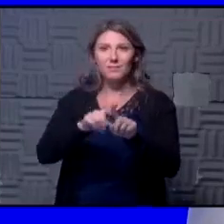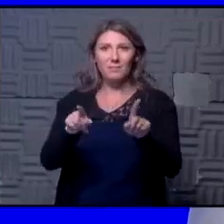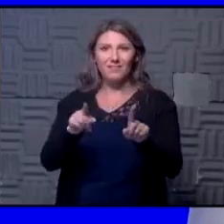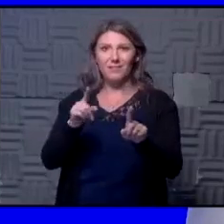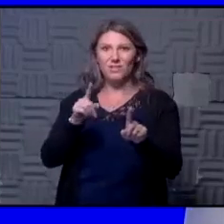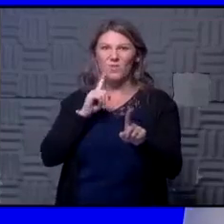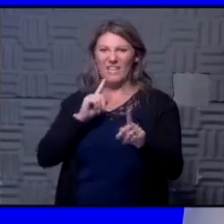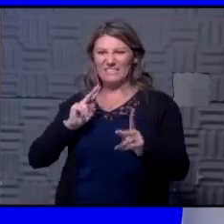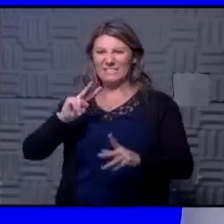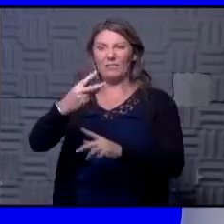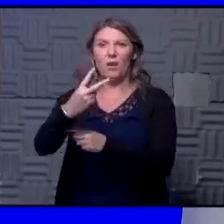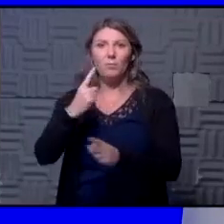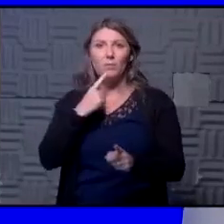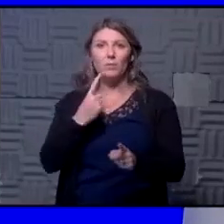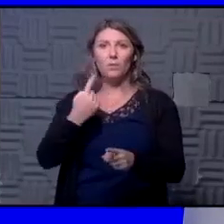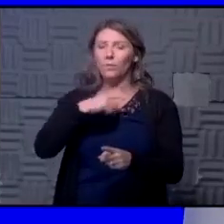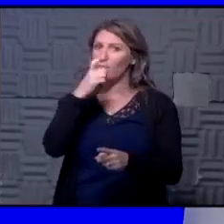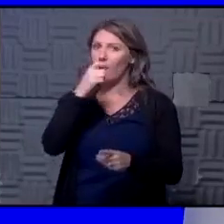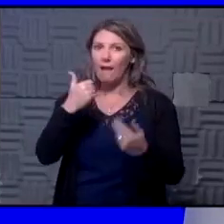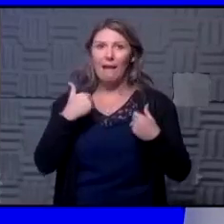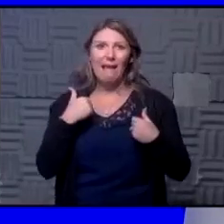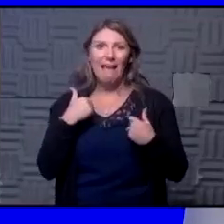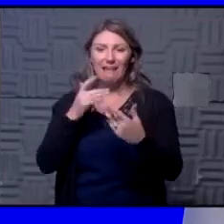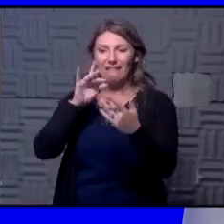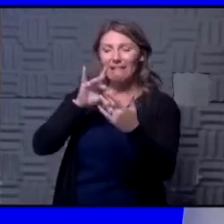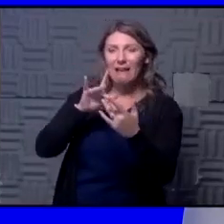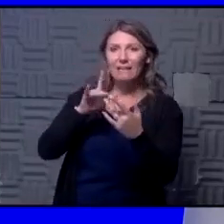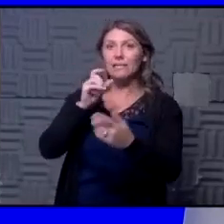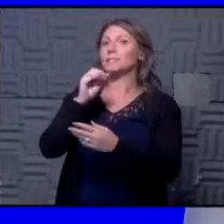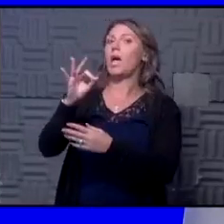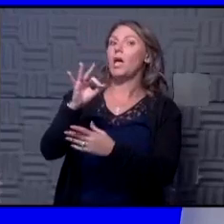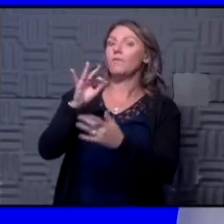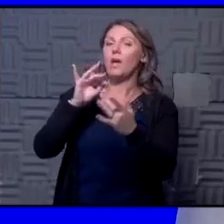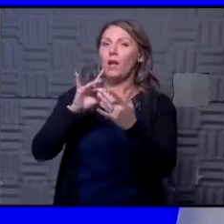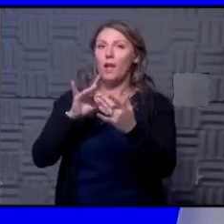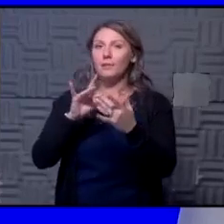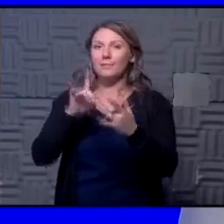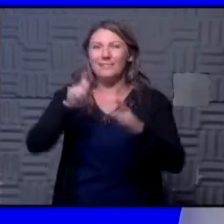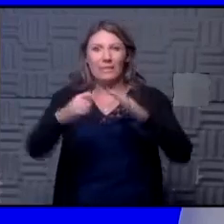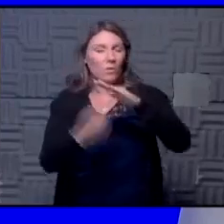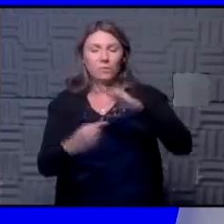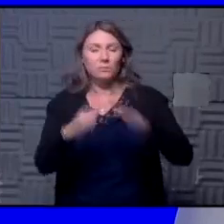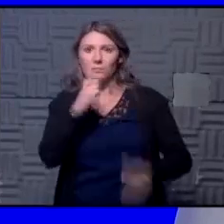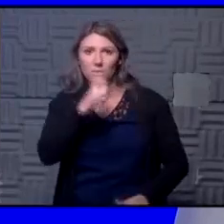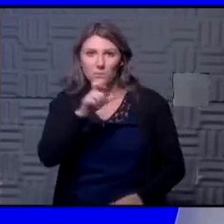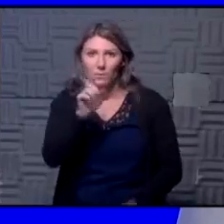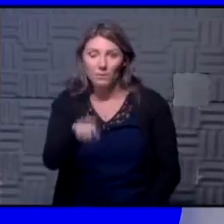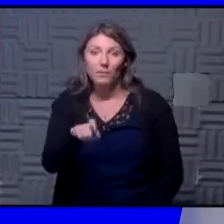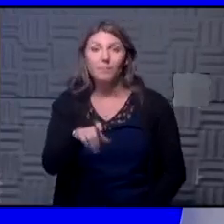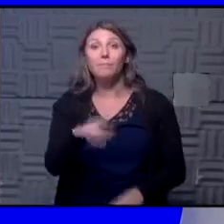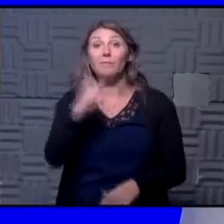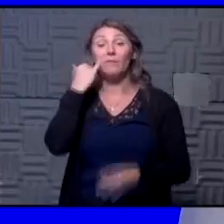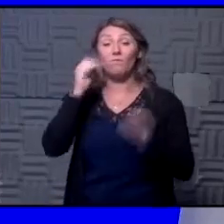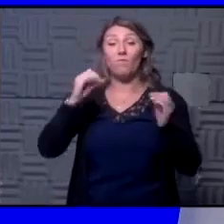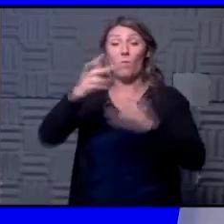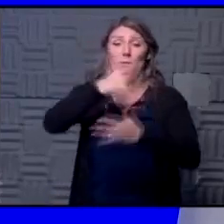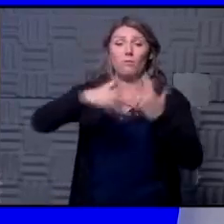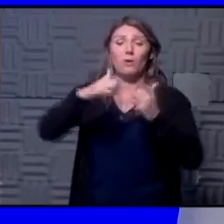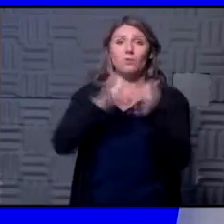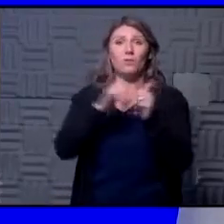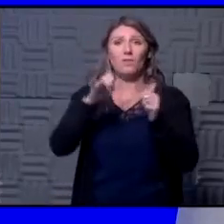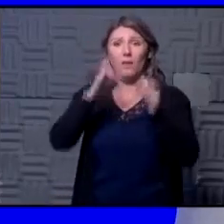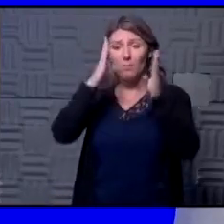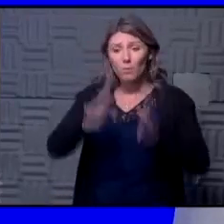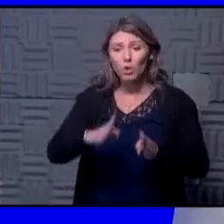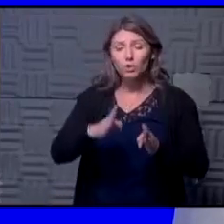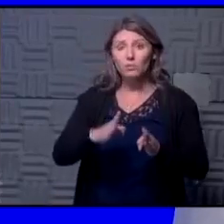contacts of contacts need to be quarantined so if there is no interaction with that person